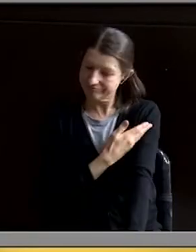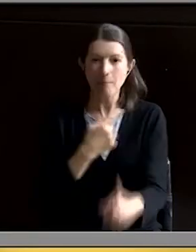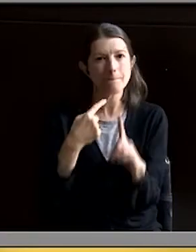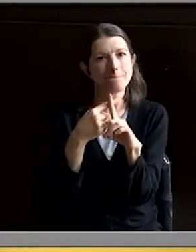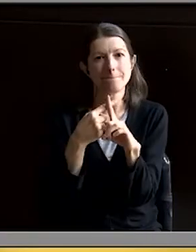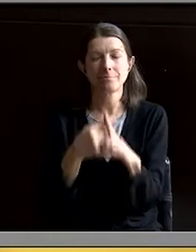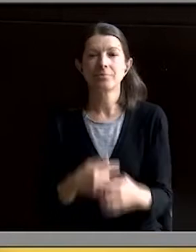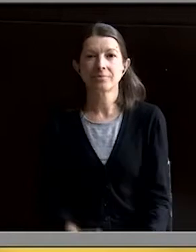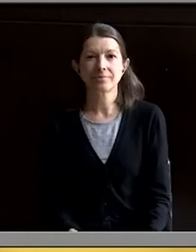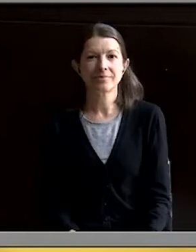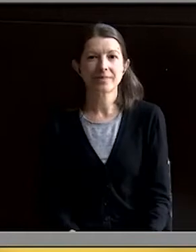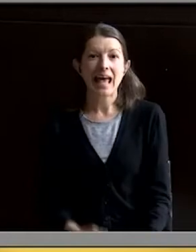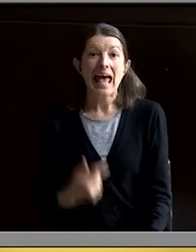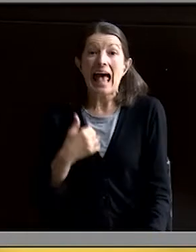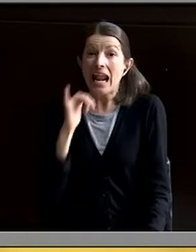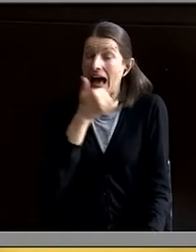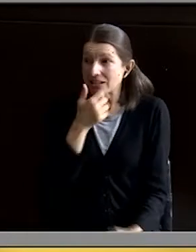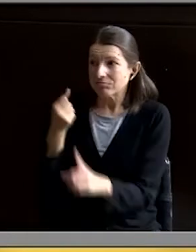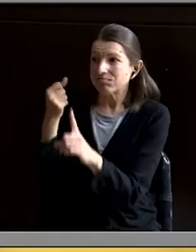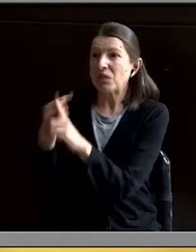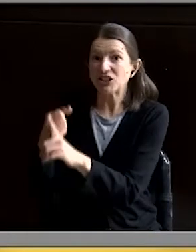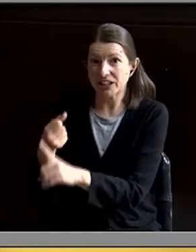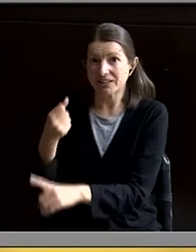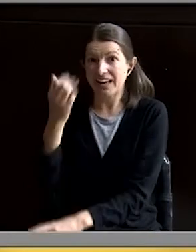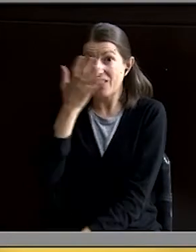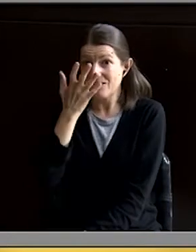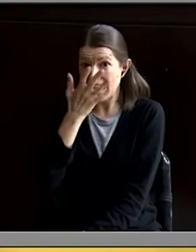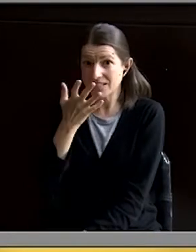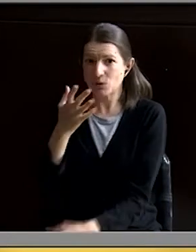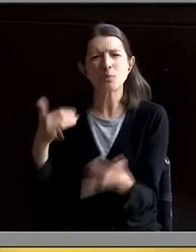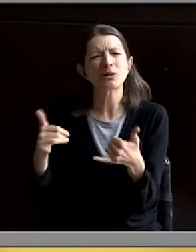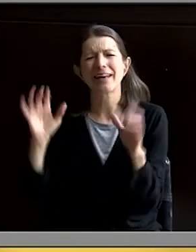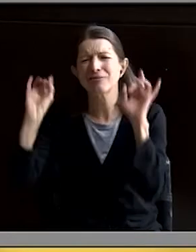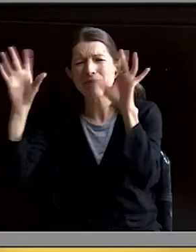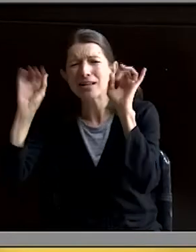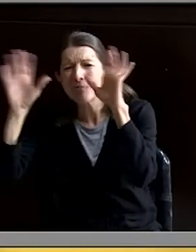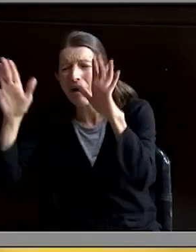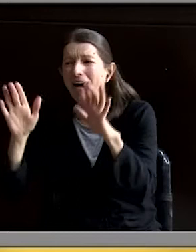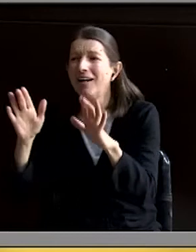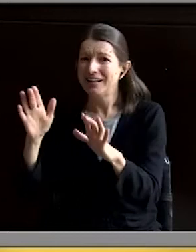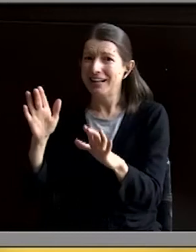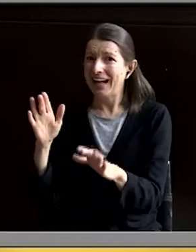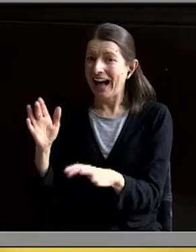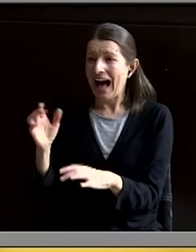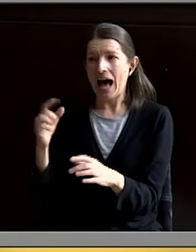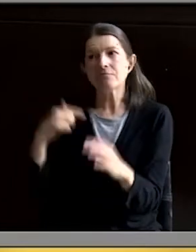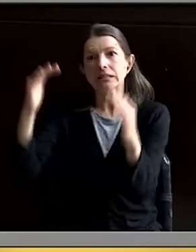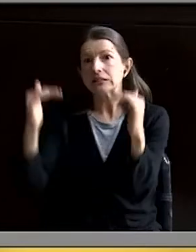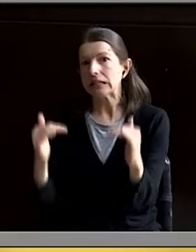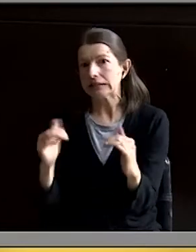And despite accidentally punching the director of our new sales center in the face while we were playing a friendly game of basketball, I have gotten less aggressive.